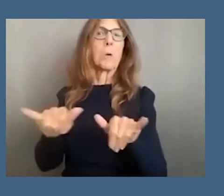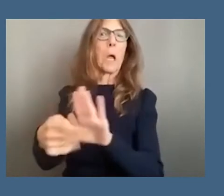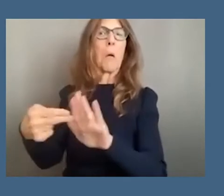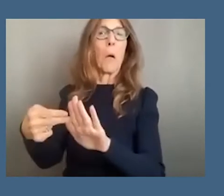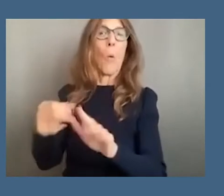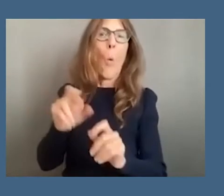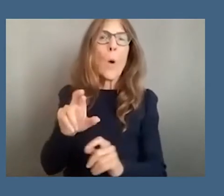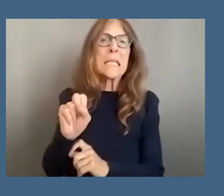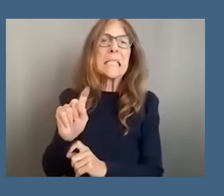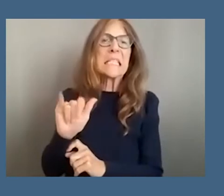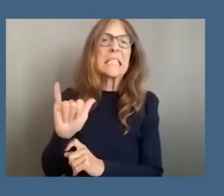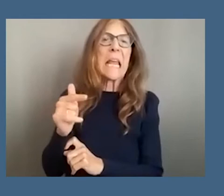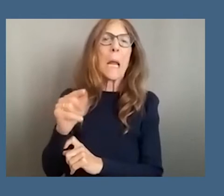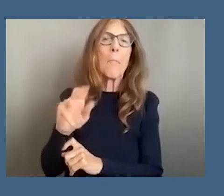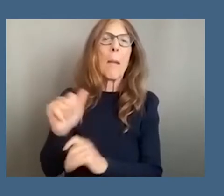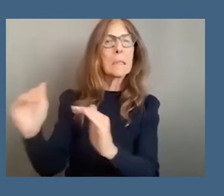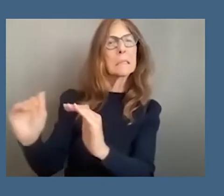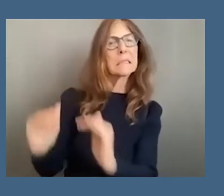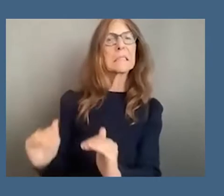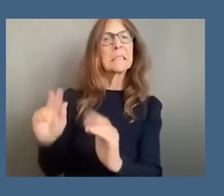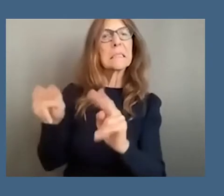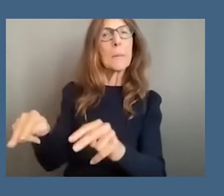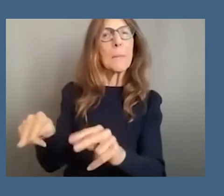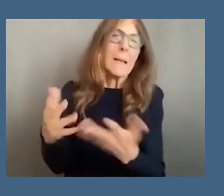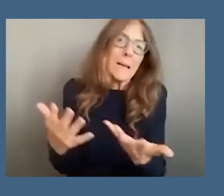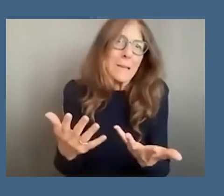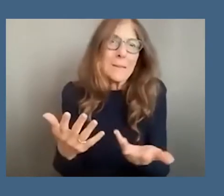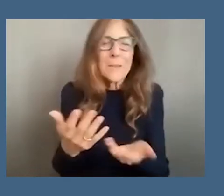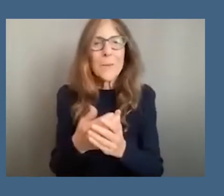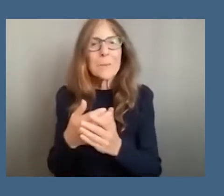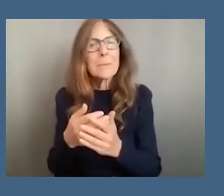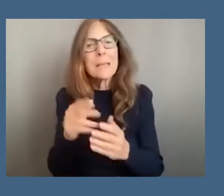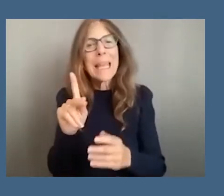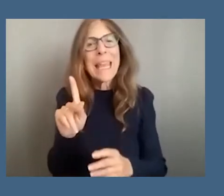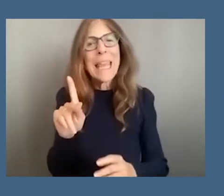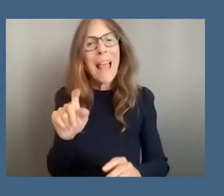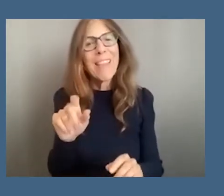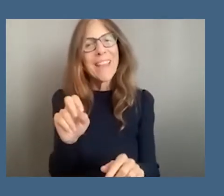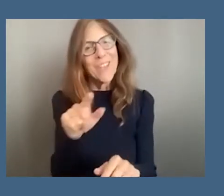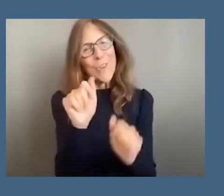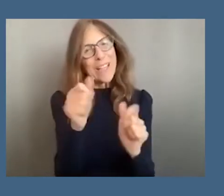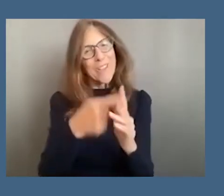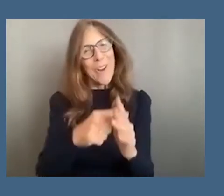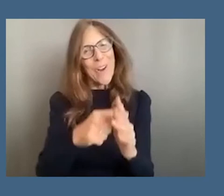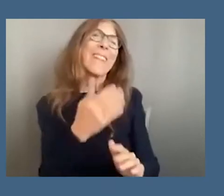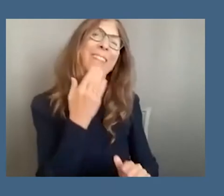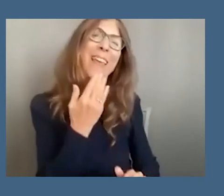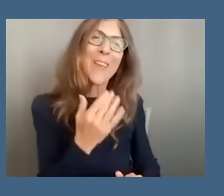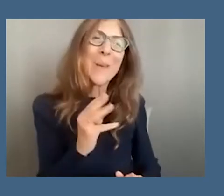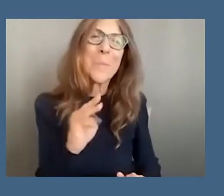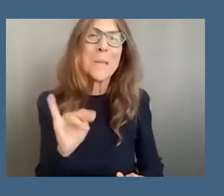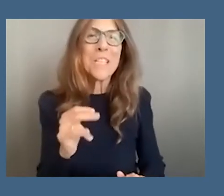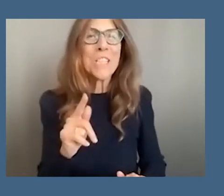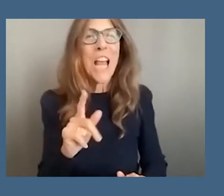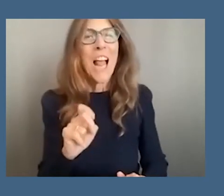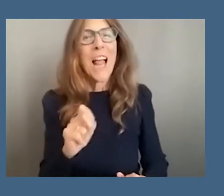thoughts and i'm going to start this question with you kellen great uh thank you so much michelle and uh pleasure to